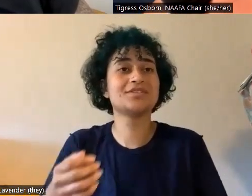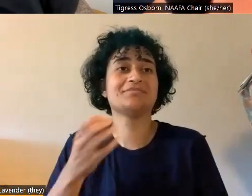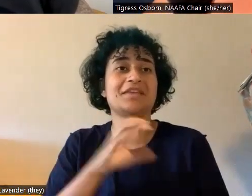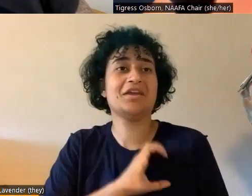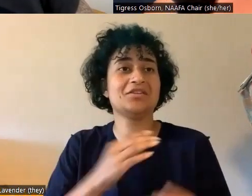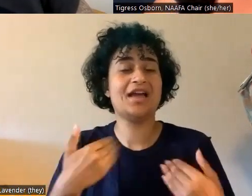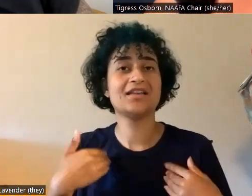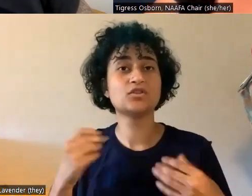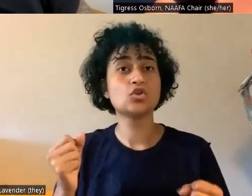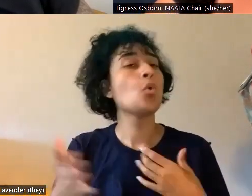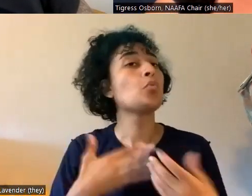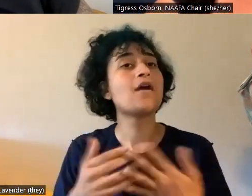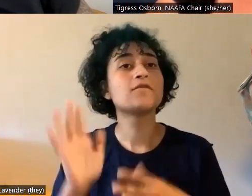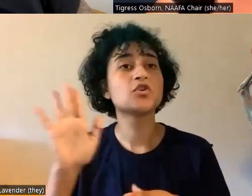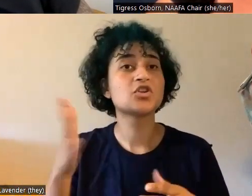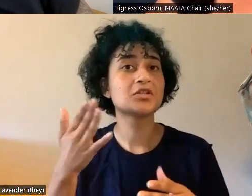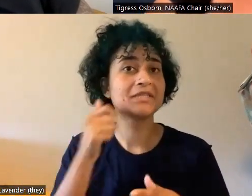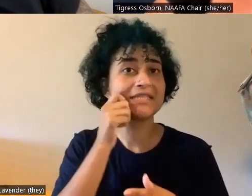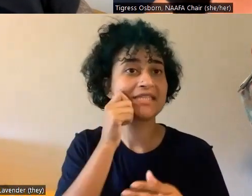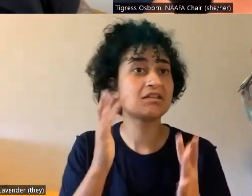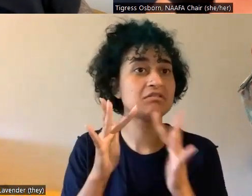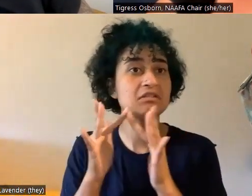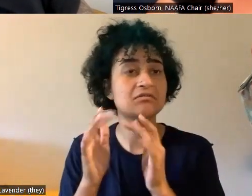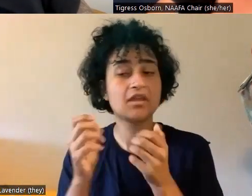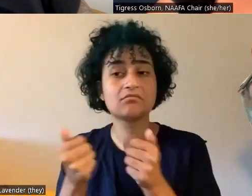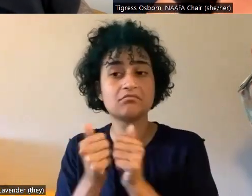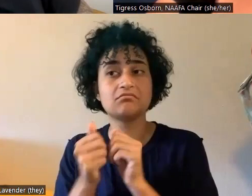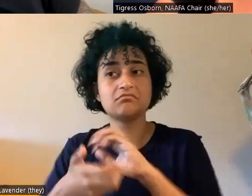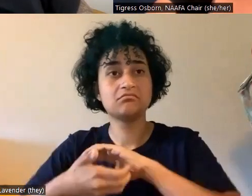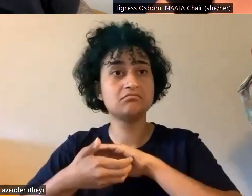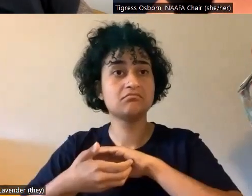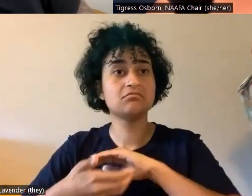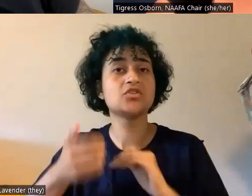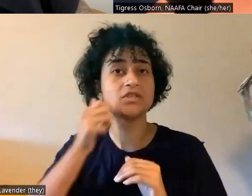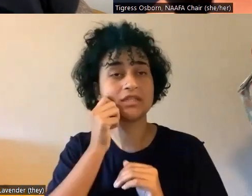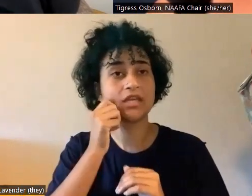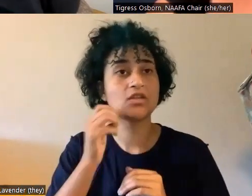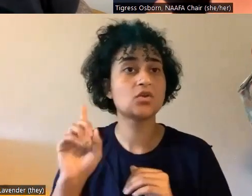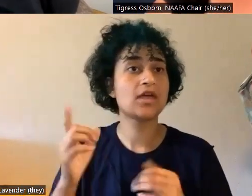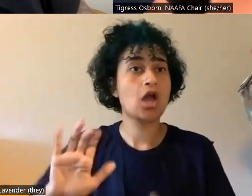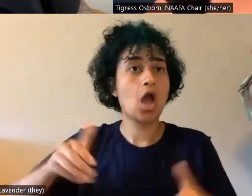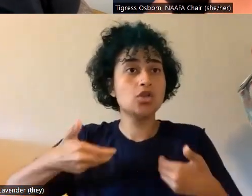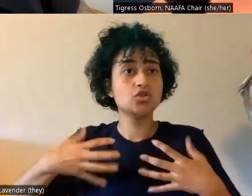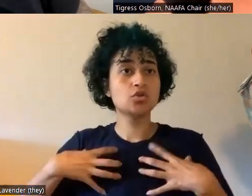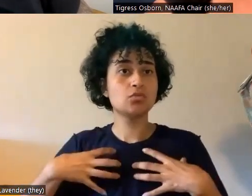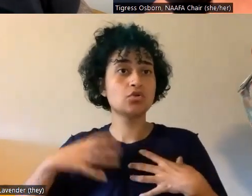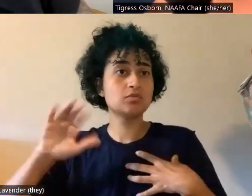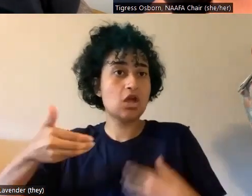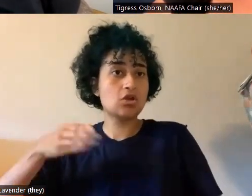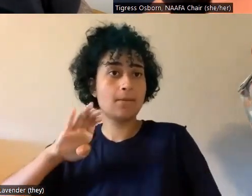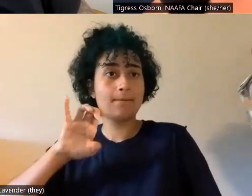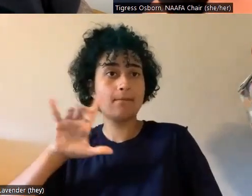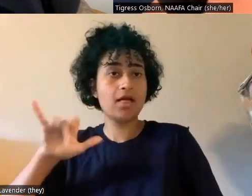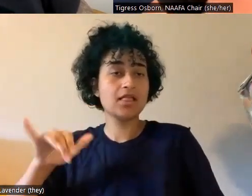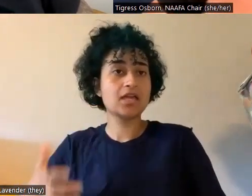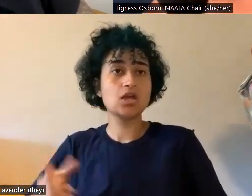you're, wherever your skin touches skin, some of these tips about under belly or under boob, um, or, you know, where your thighs meet, all of those things